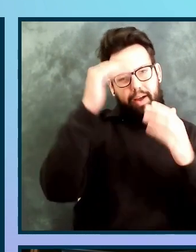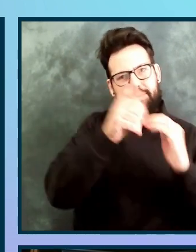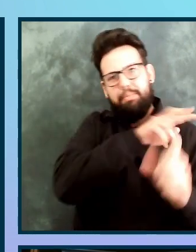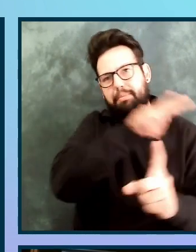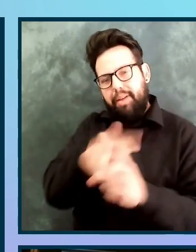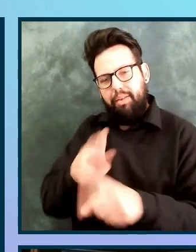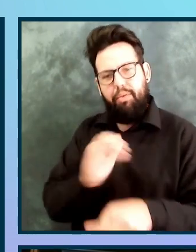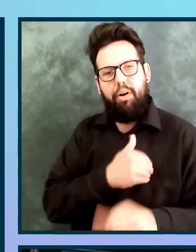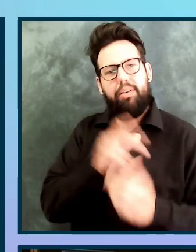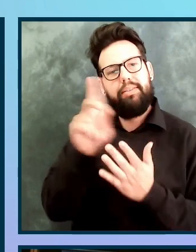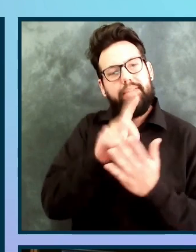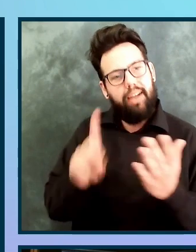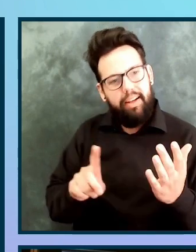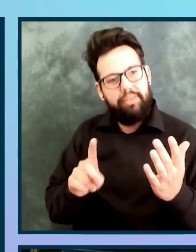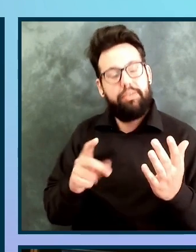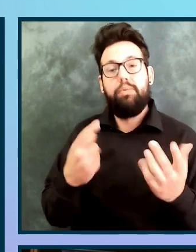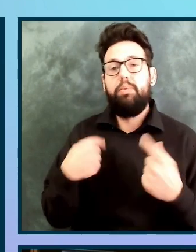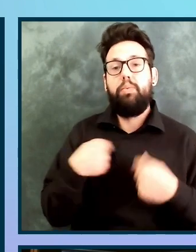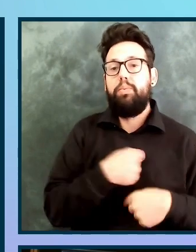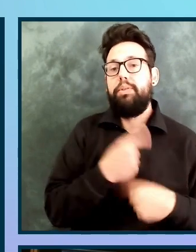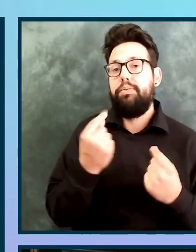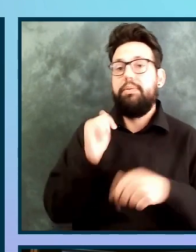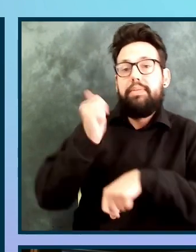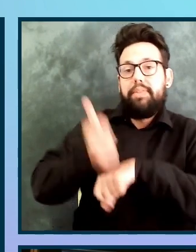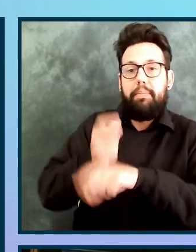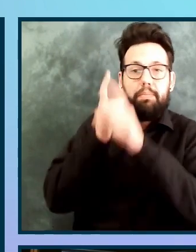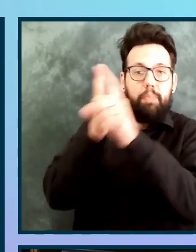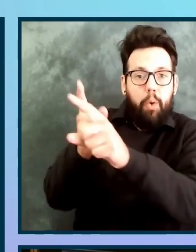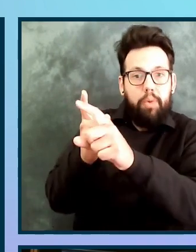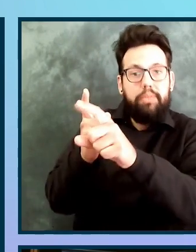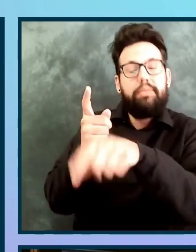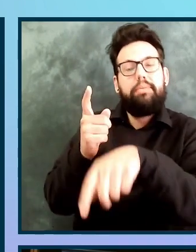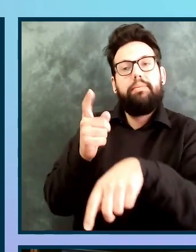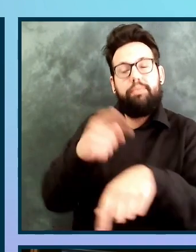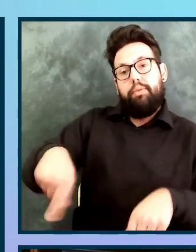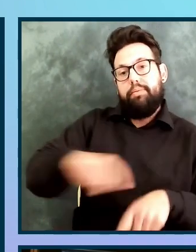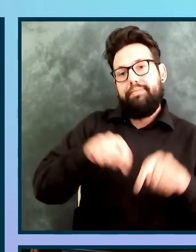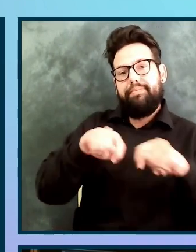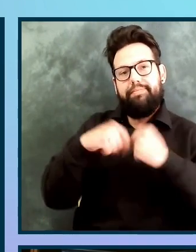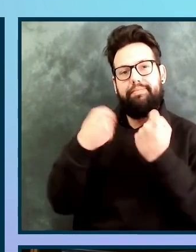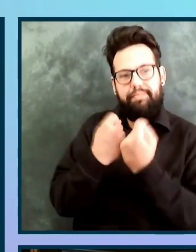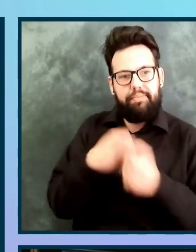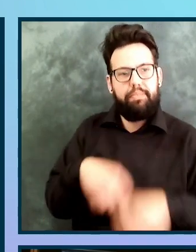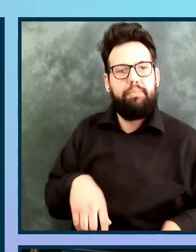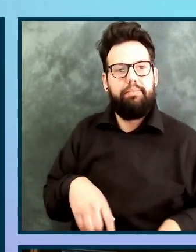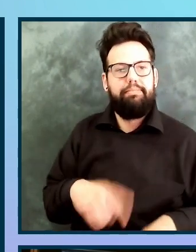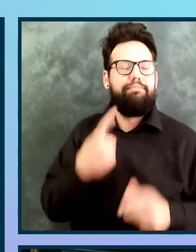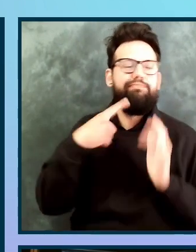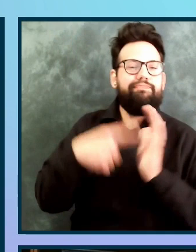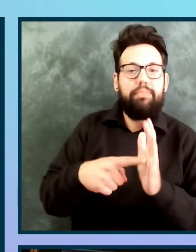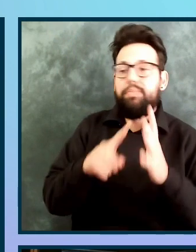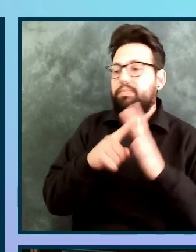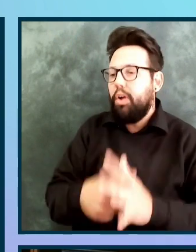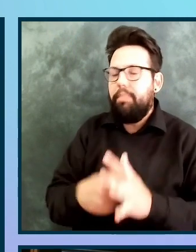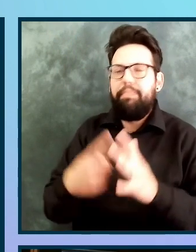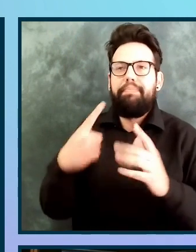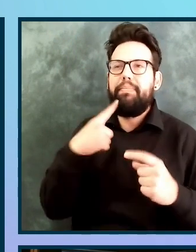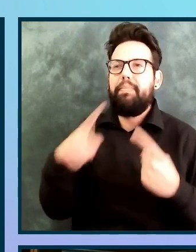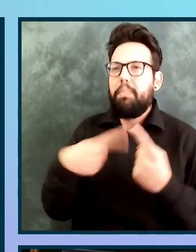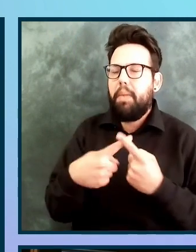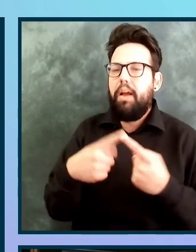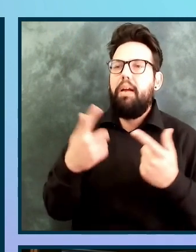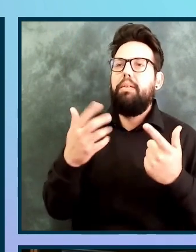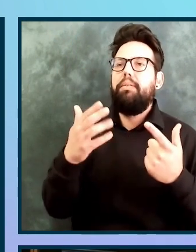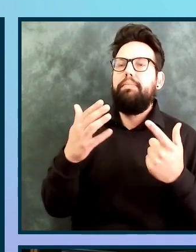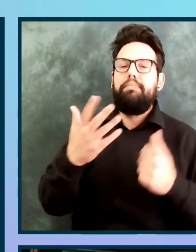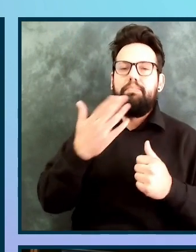successful, we set goals within the team and are starting with only thinking about color contrast and consistency in our buttons in our component